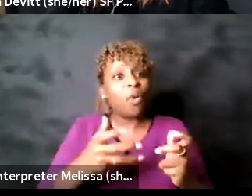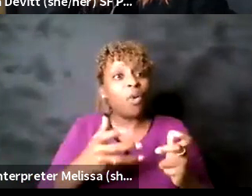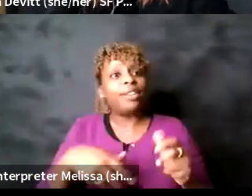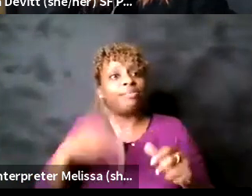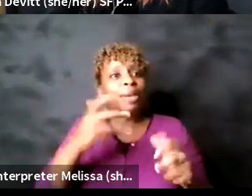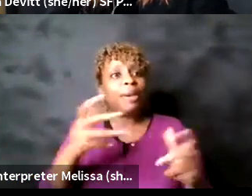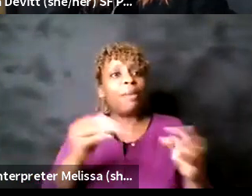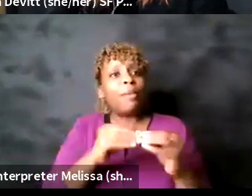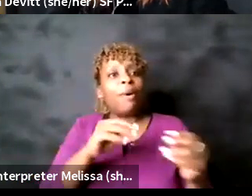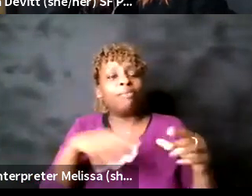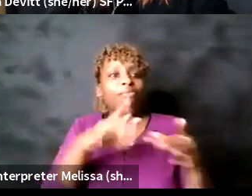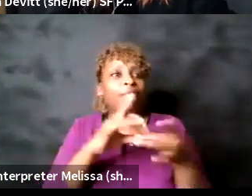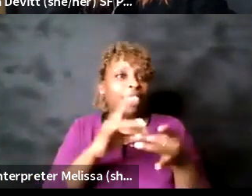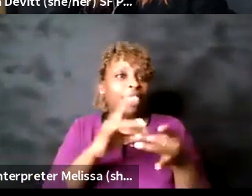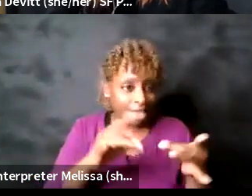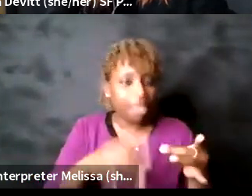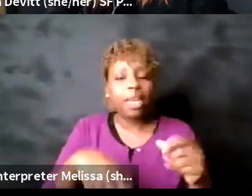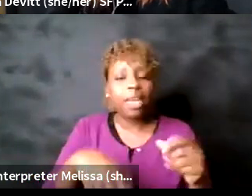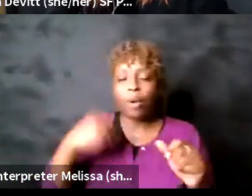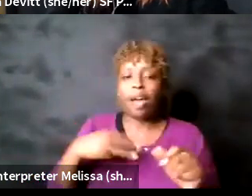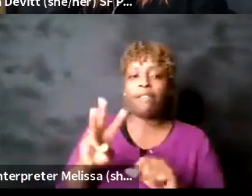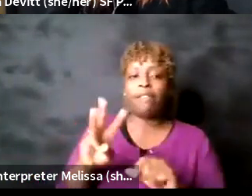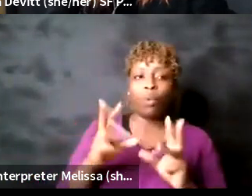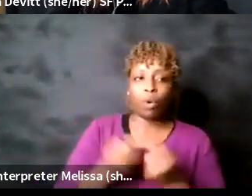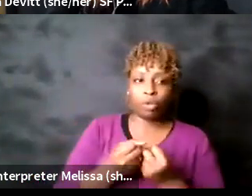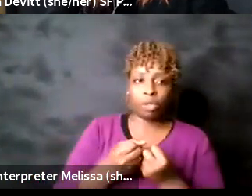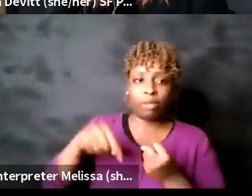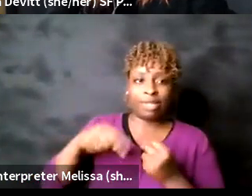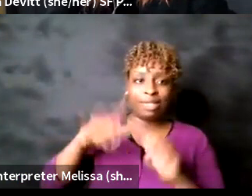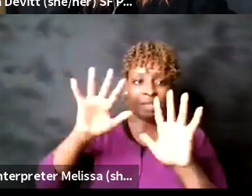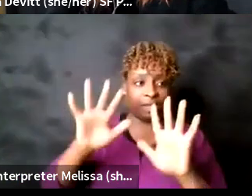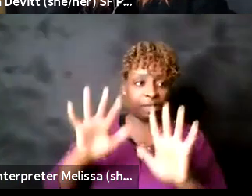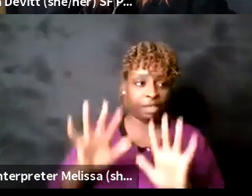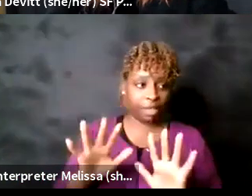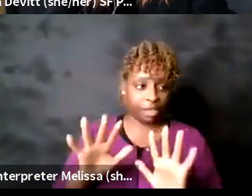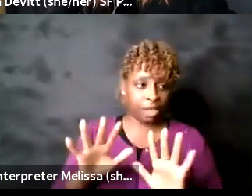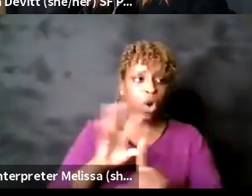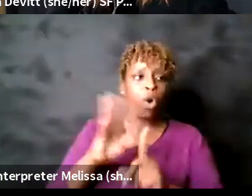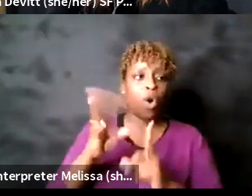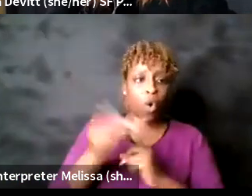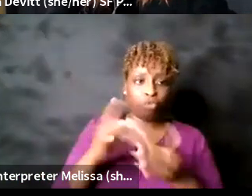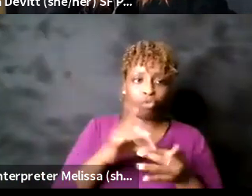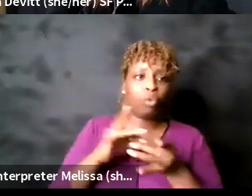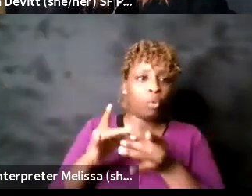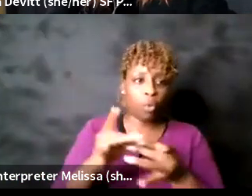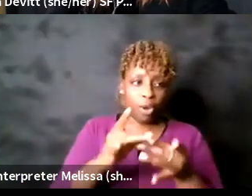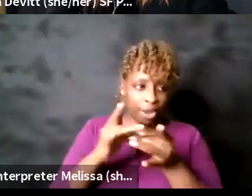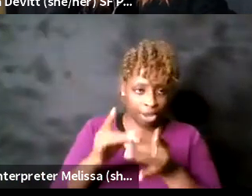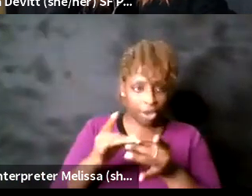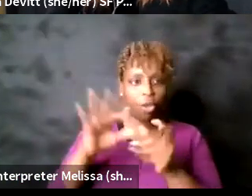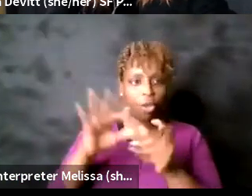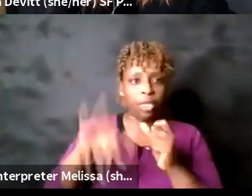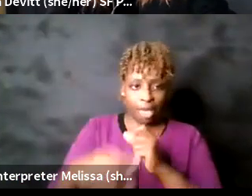just about what cultural coordinating is as well as um i will be discussing training to be a cultural coordinator something that i was advised